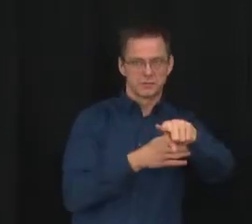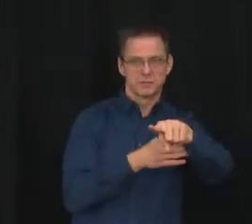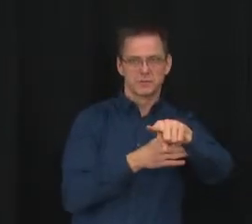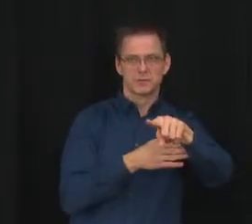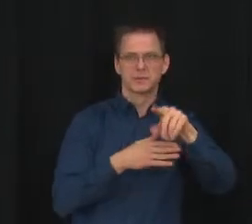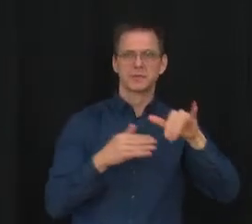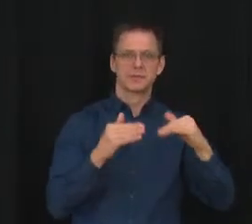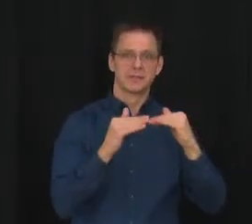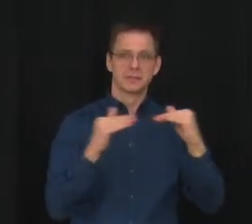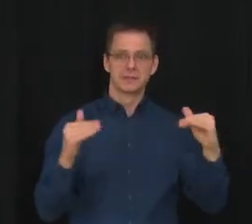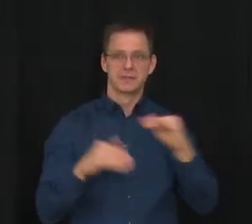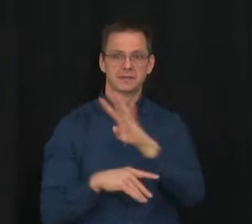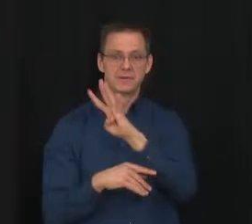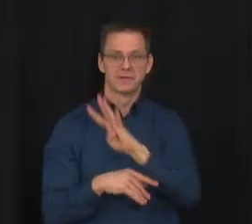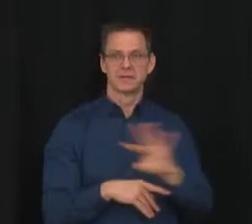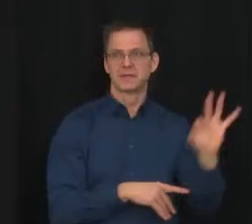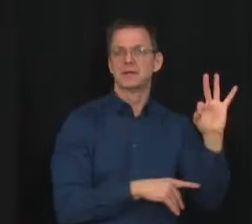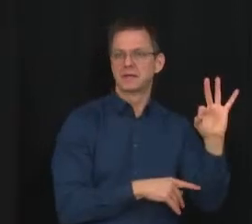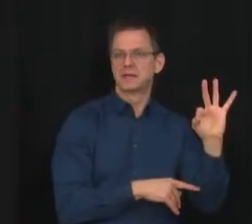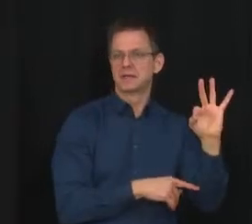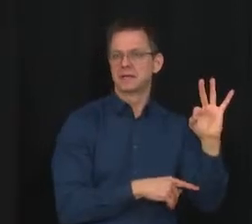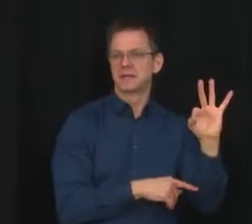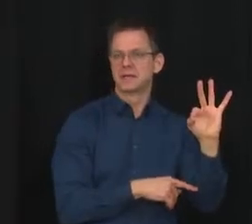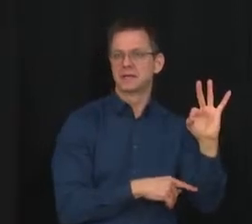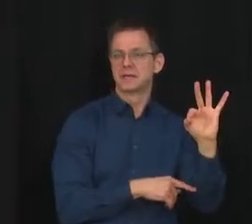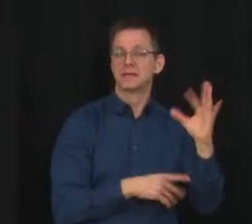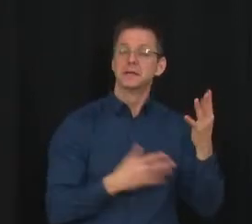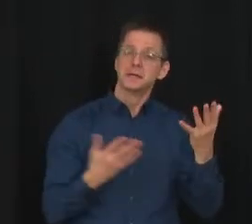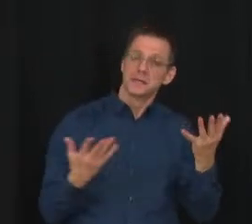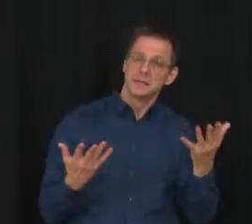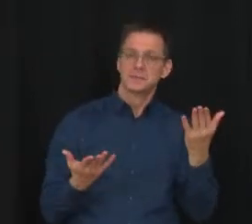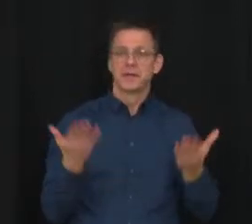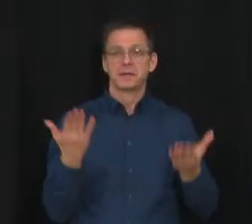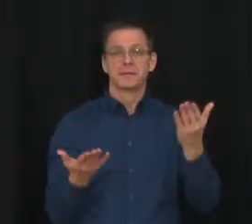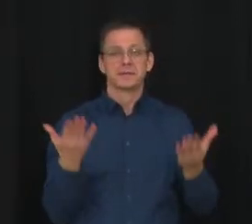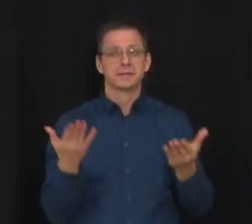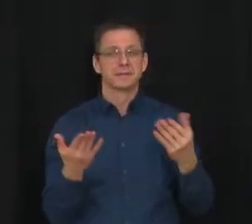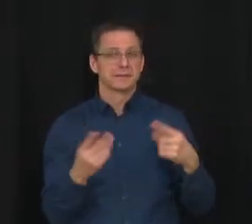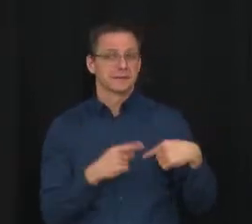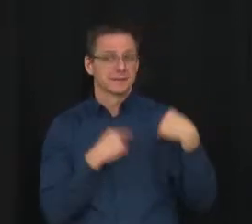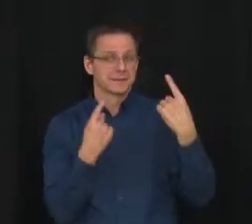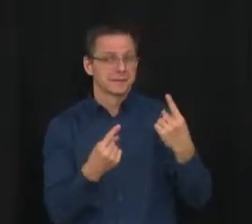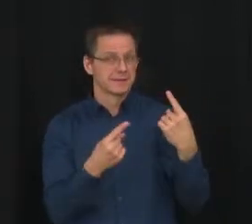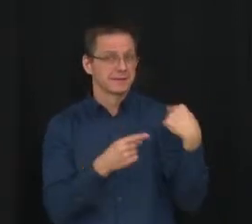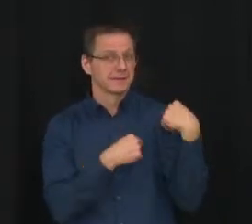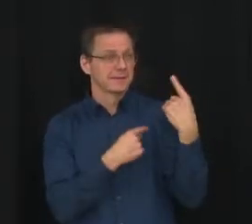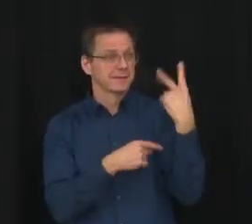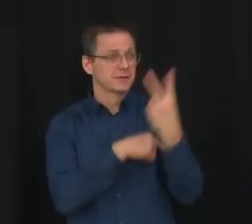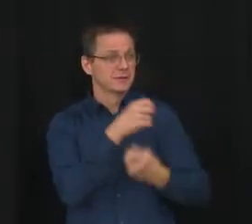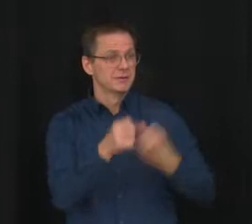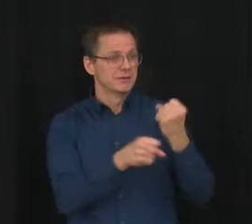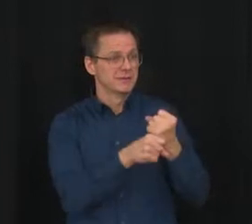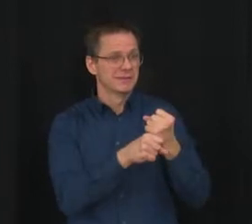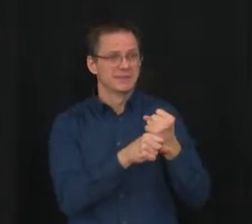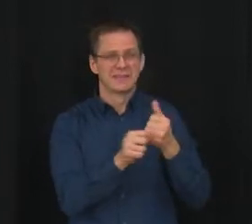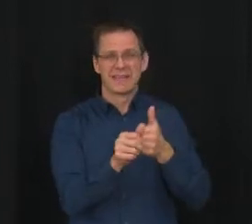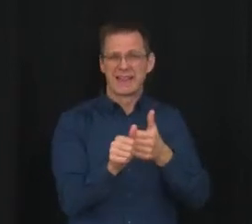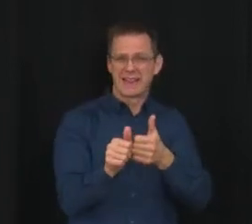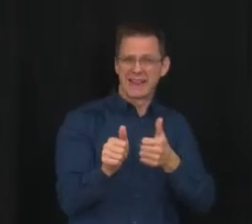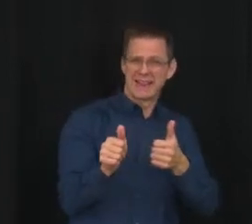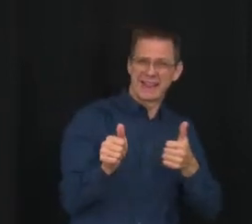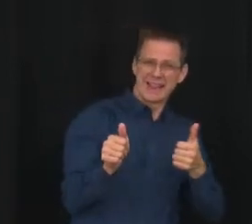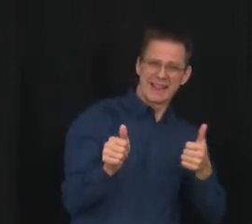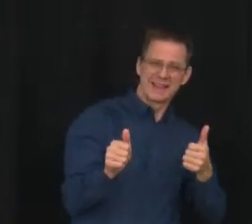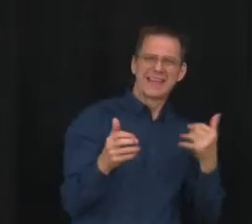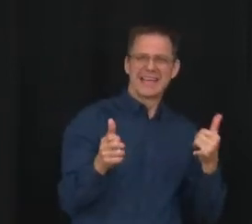learning that they may have fallen behind on during the pandemic. The eTutoring Hub will be launched